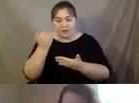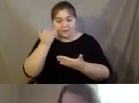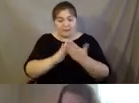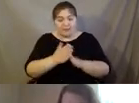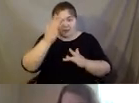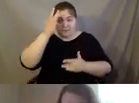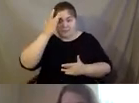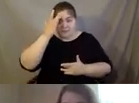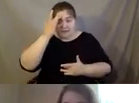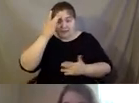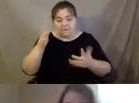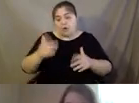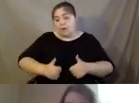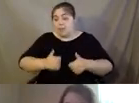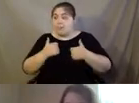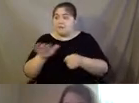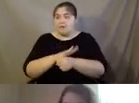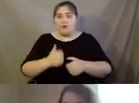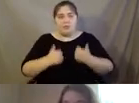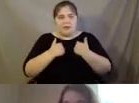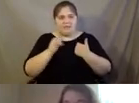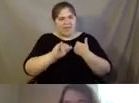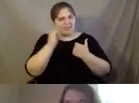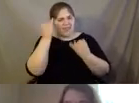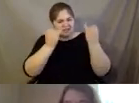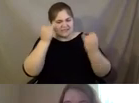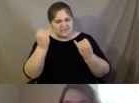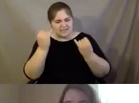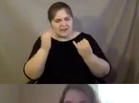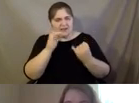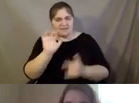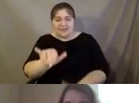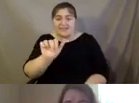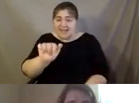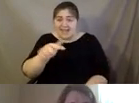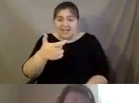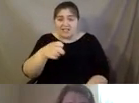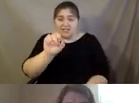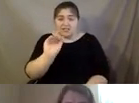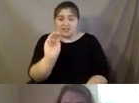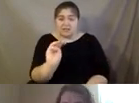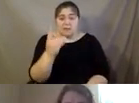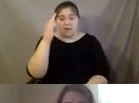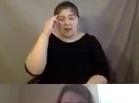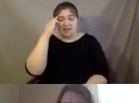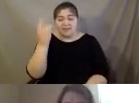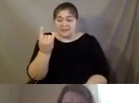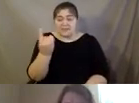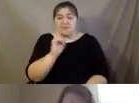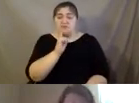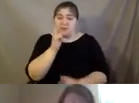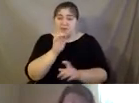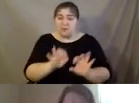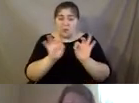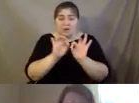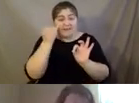they lived a full life and kind of that mentality of ageism. And I think that's something that's just really important is when you